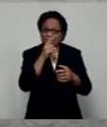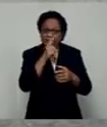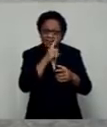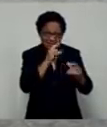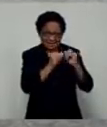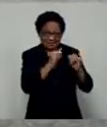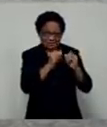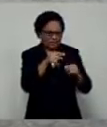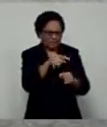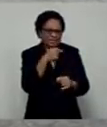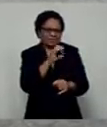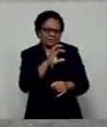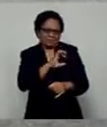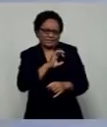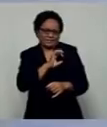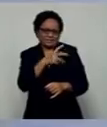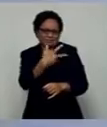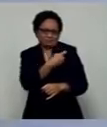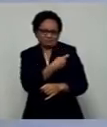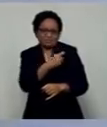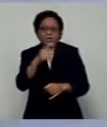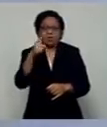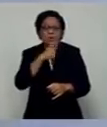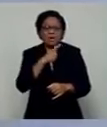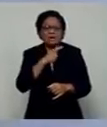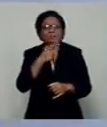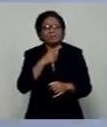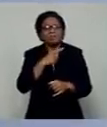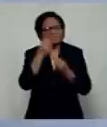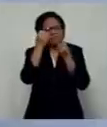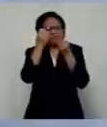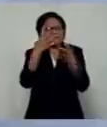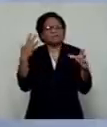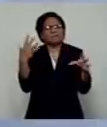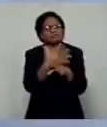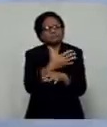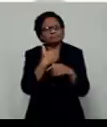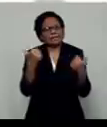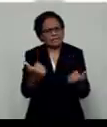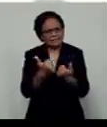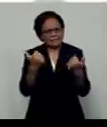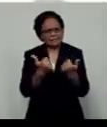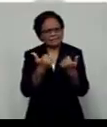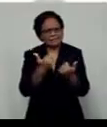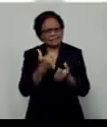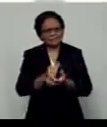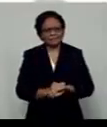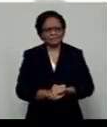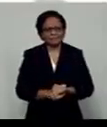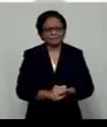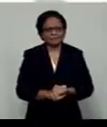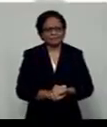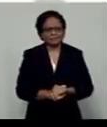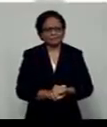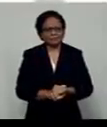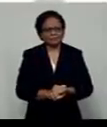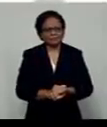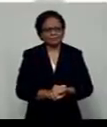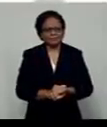get vaccinated because there is so much misinformation surrounding the vaccine. There were, you know,